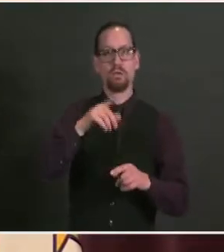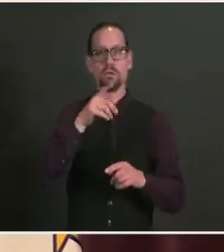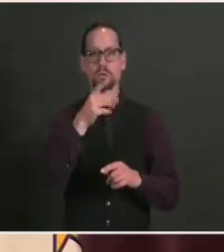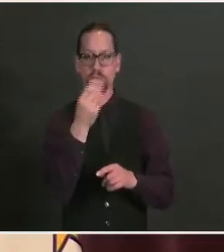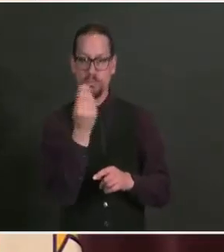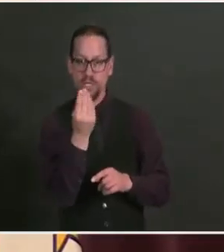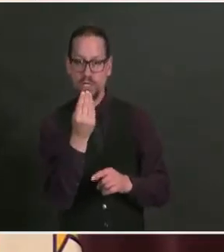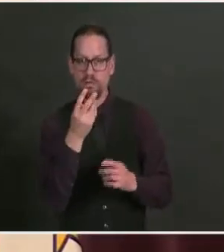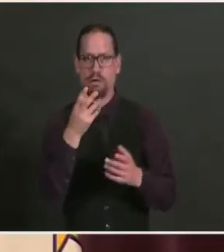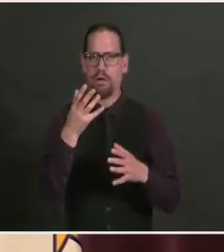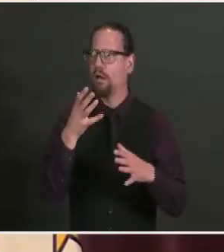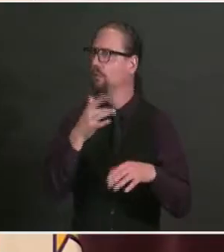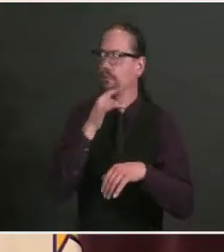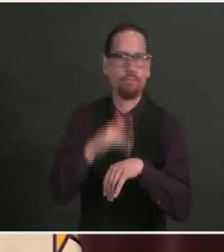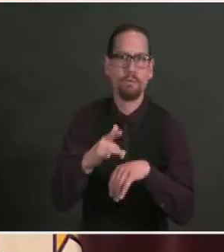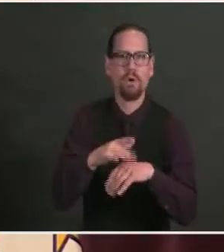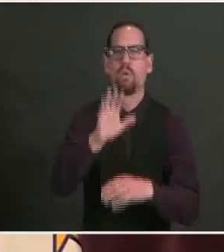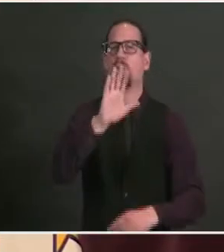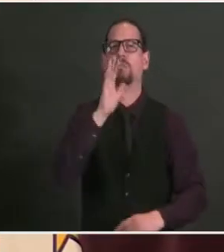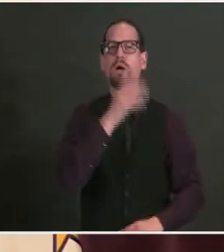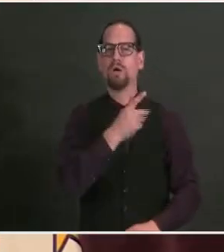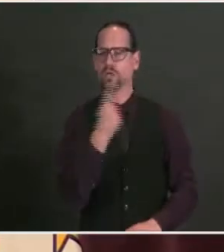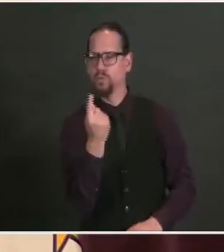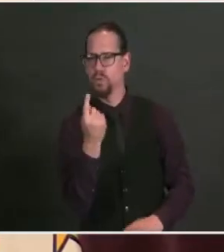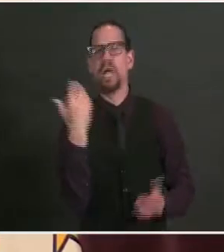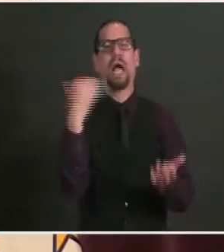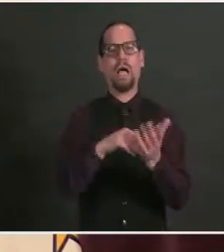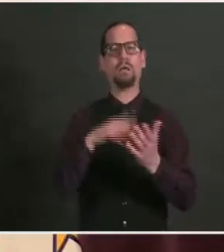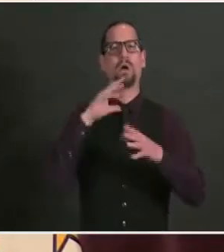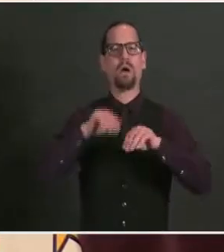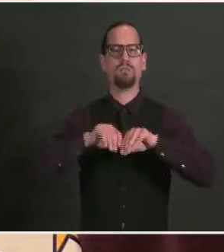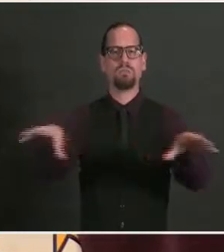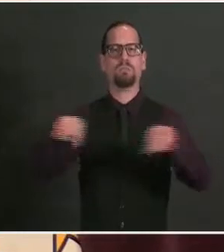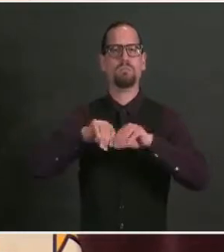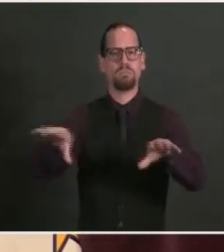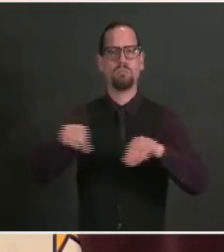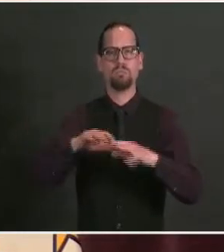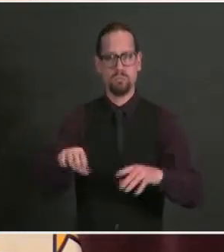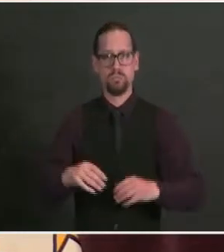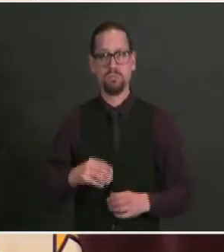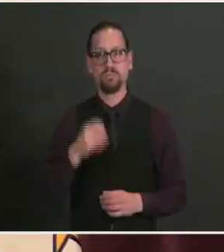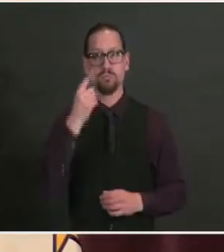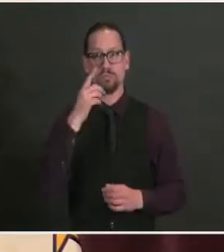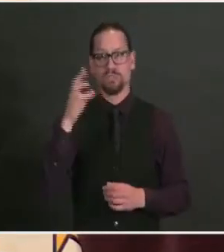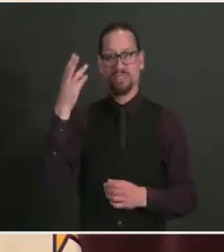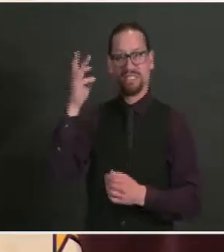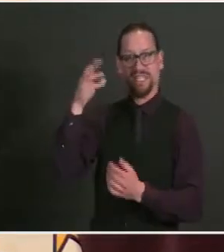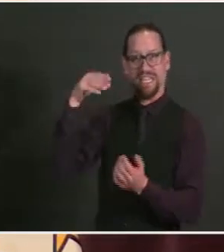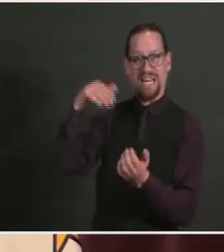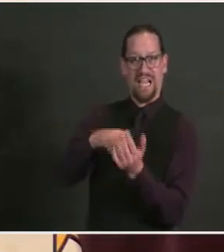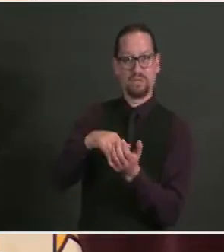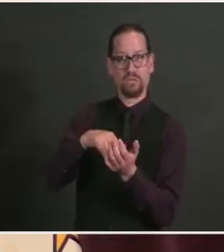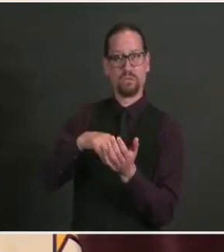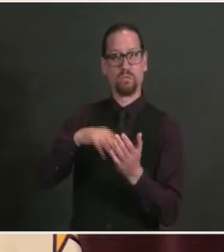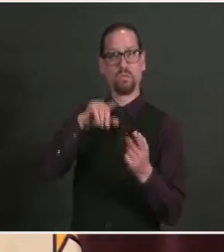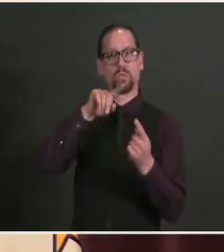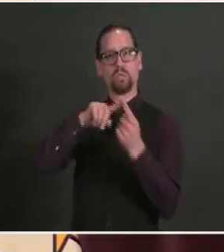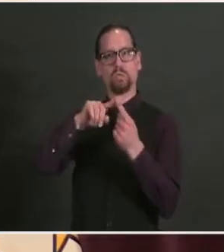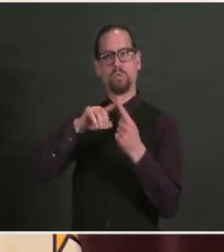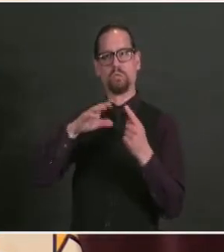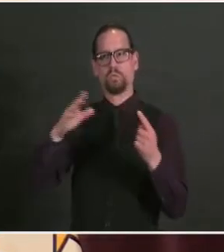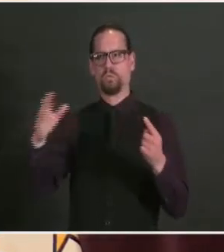258,000 Rhode Islanders that still need to be vaccinated. So what that means is not everyone will get an appointment that first week.